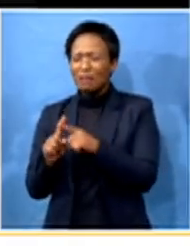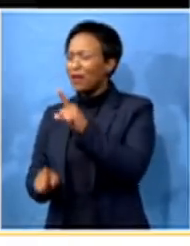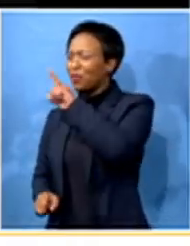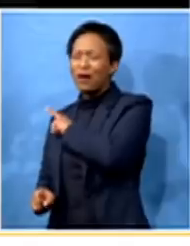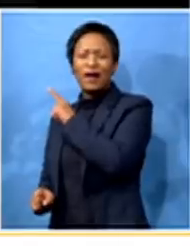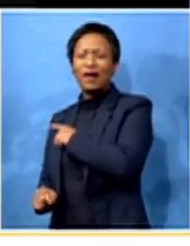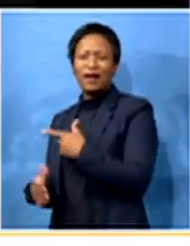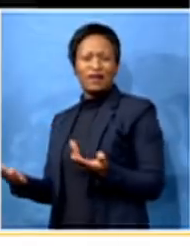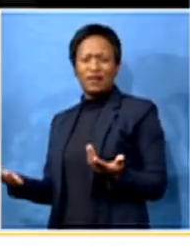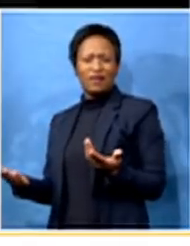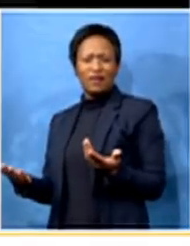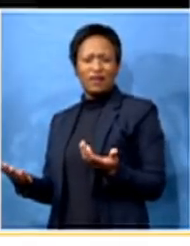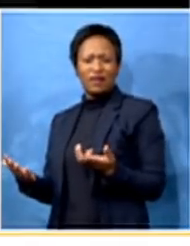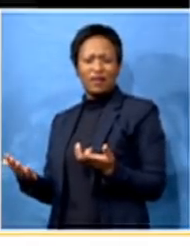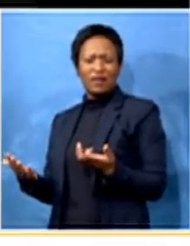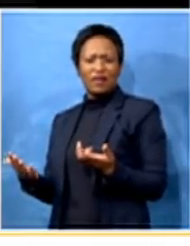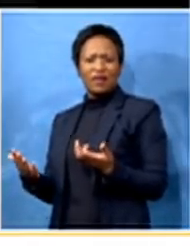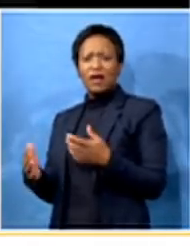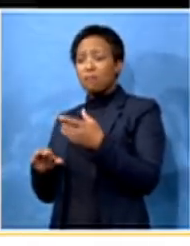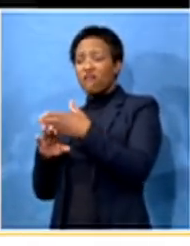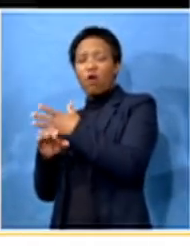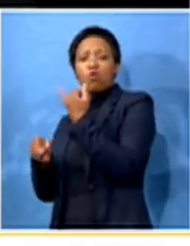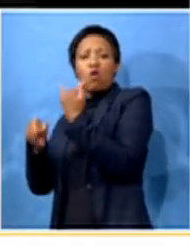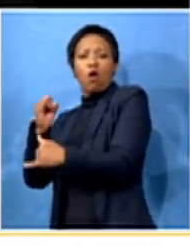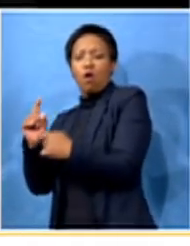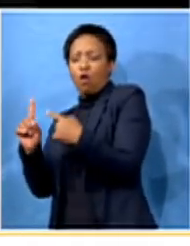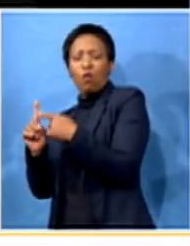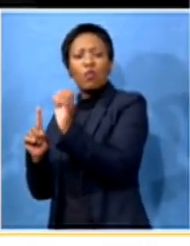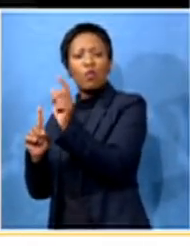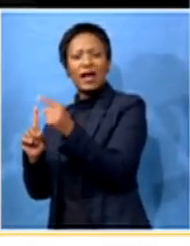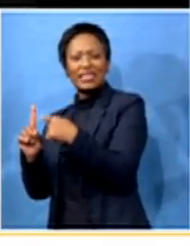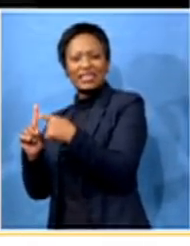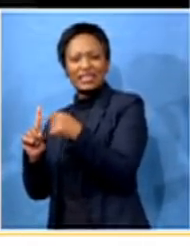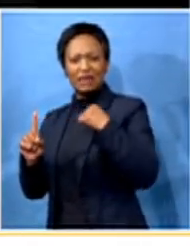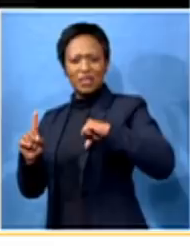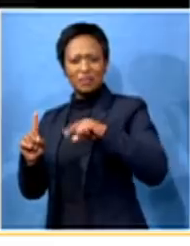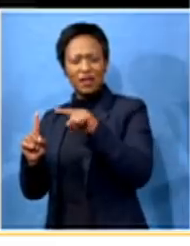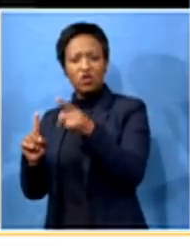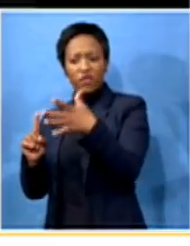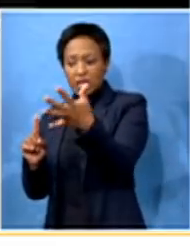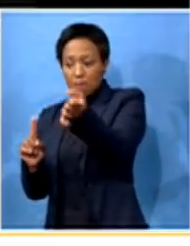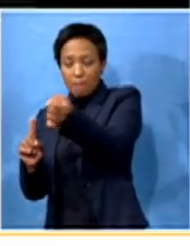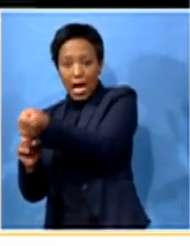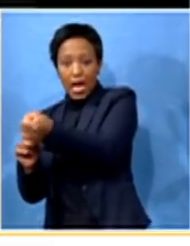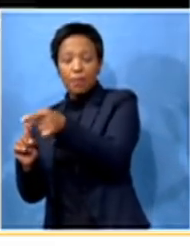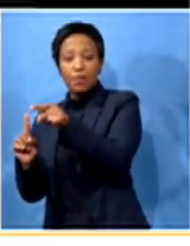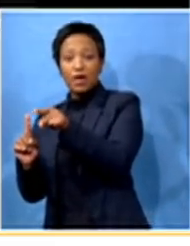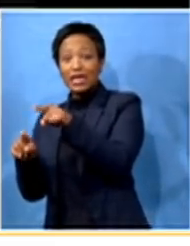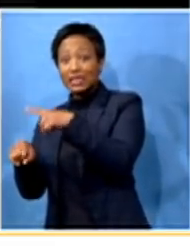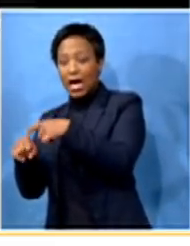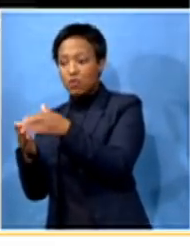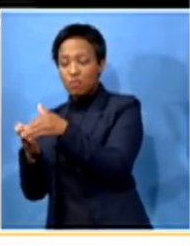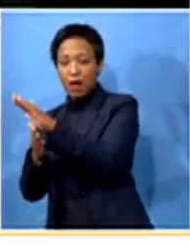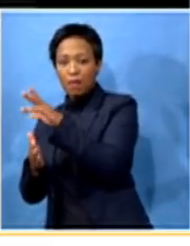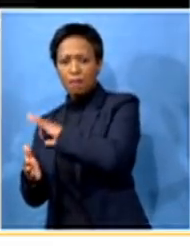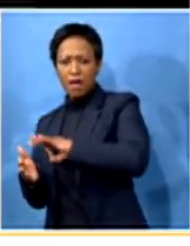What was wrong with her in the Etteguini council where you had redeployed her to? Because when you removed her as mayor, you